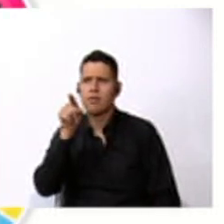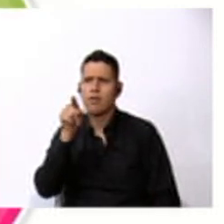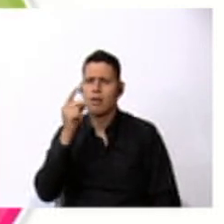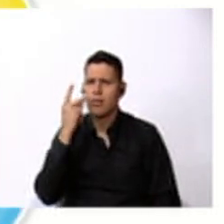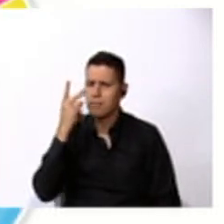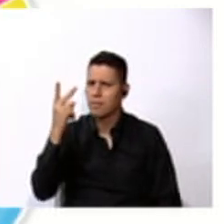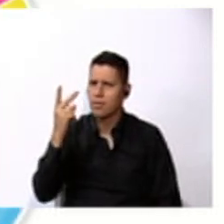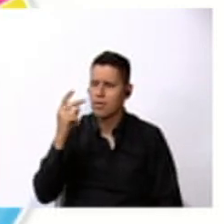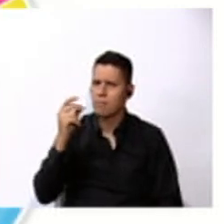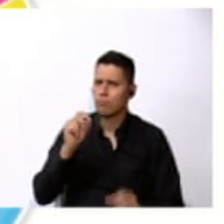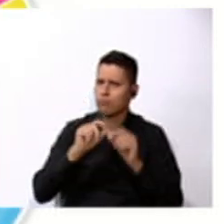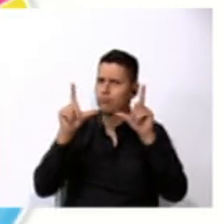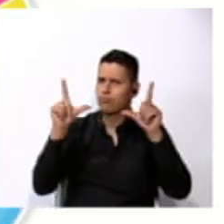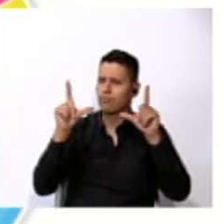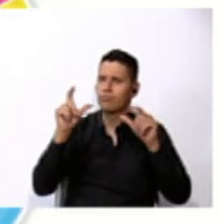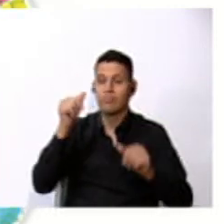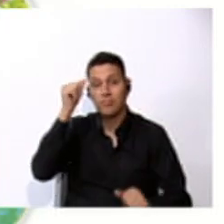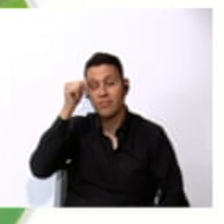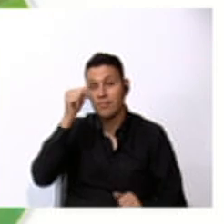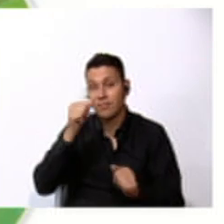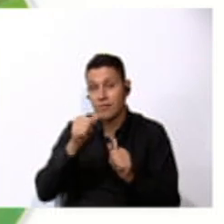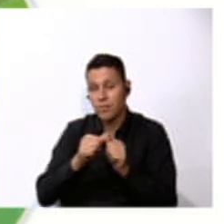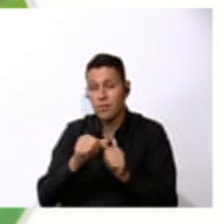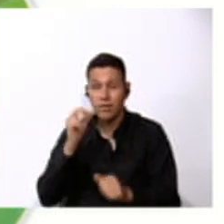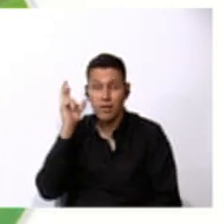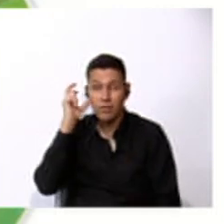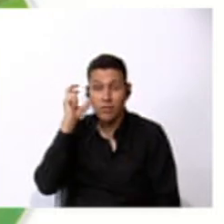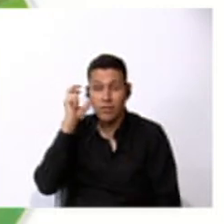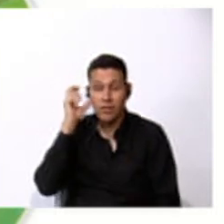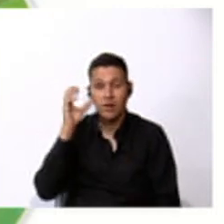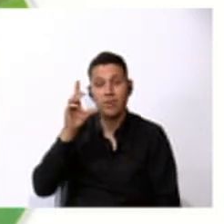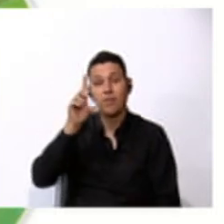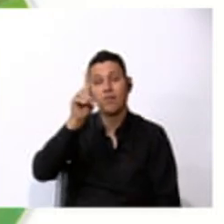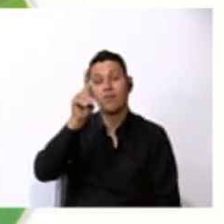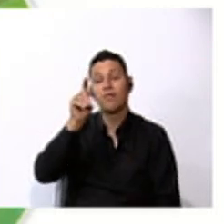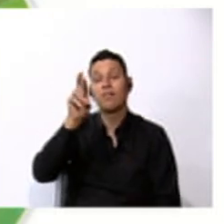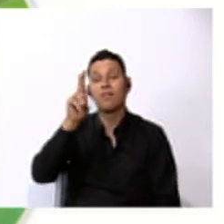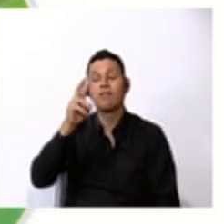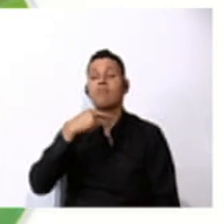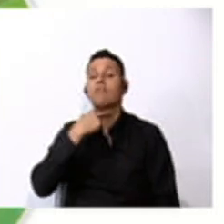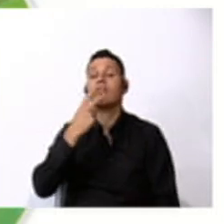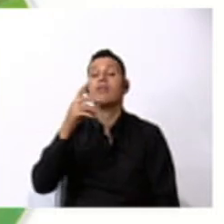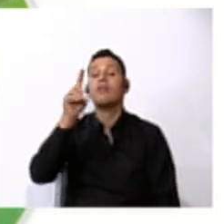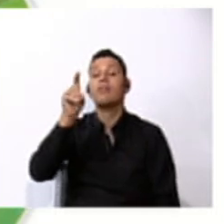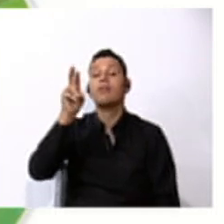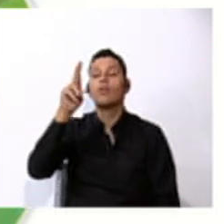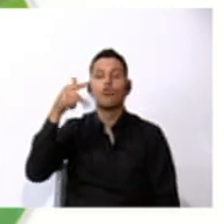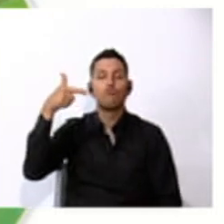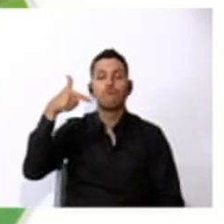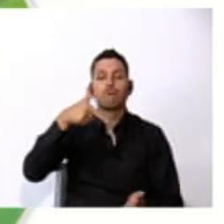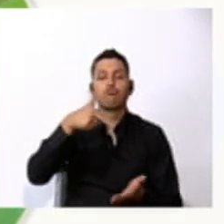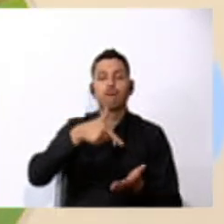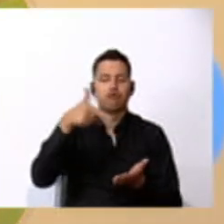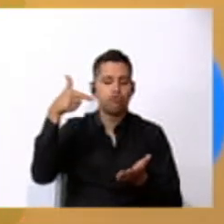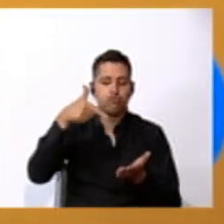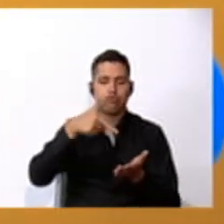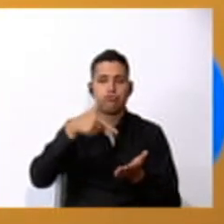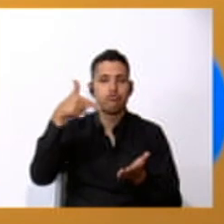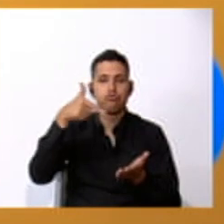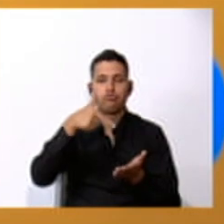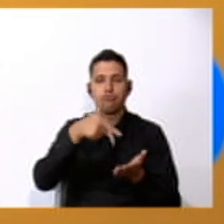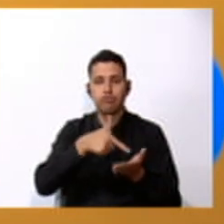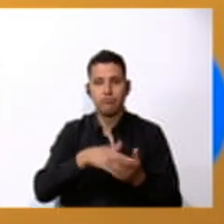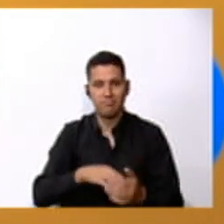the picture. Do you remember the sound? Dr. Dr. Drill. Drill. Very good.